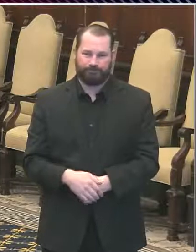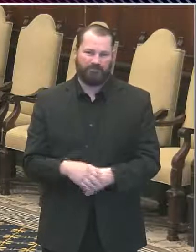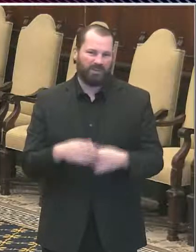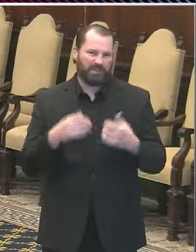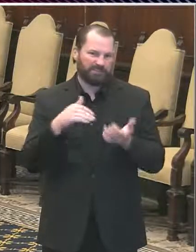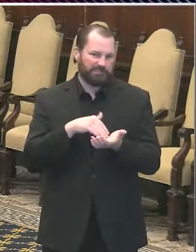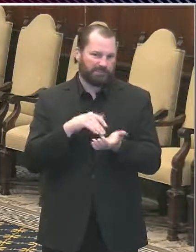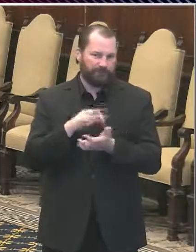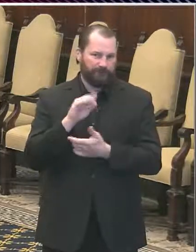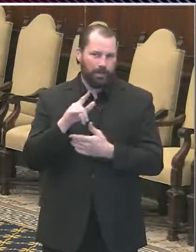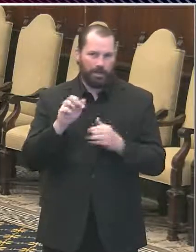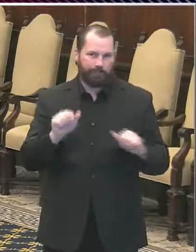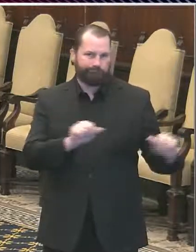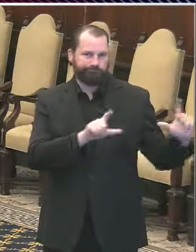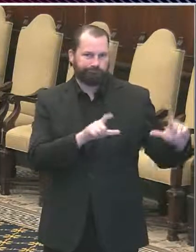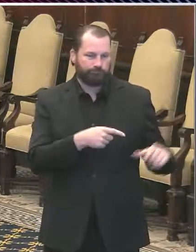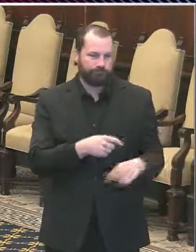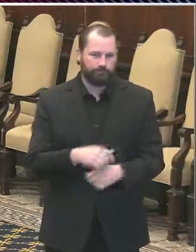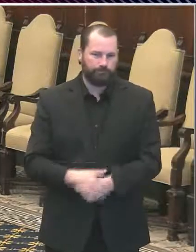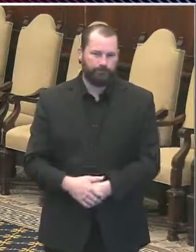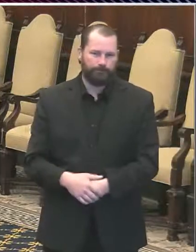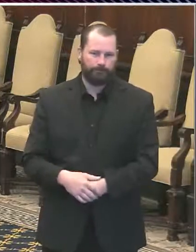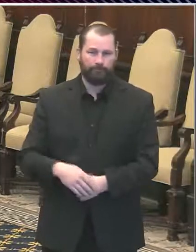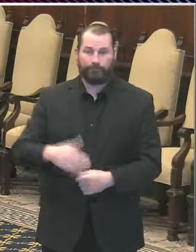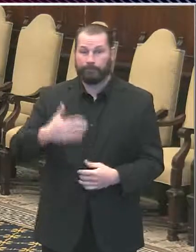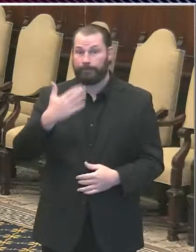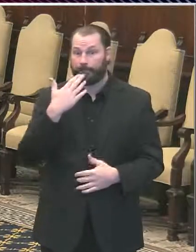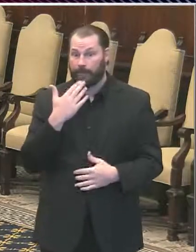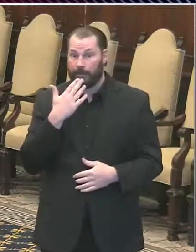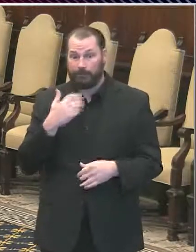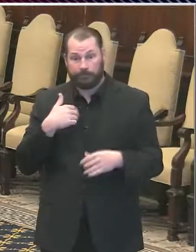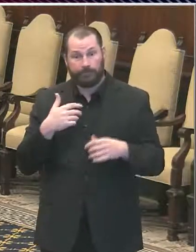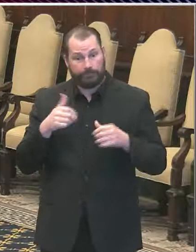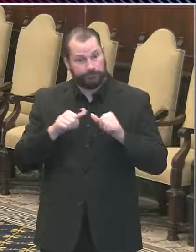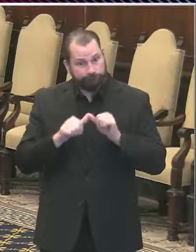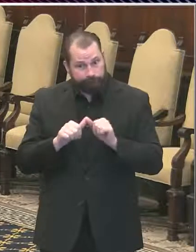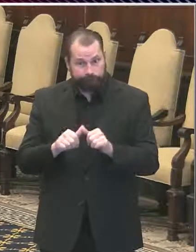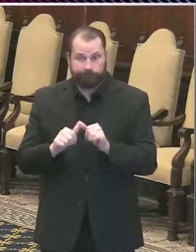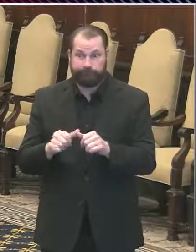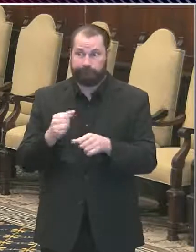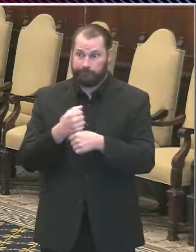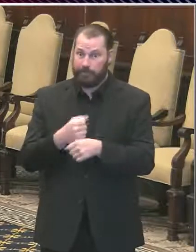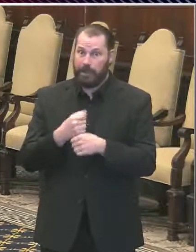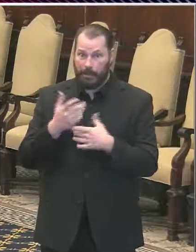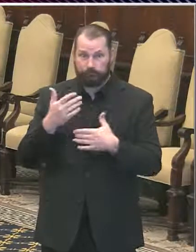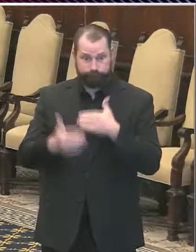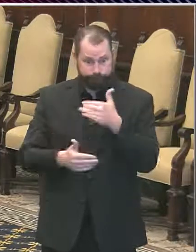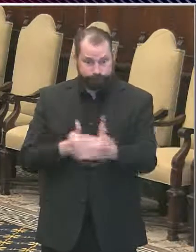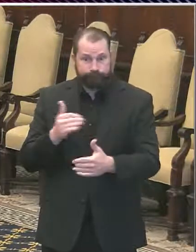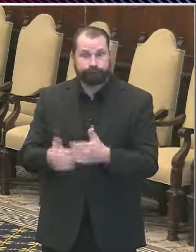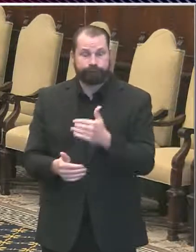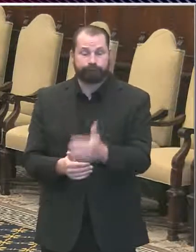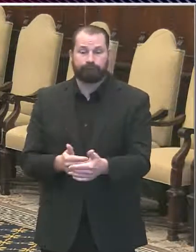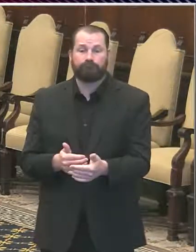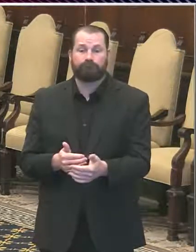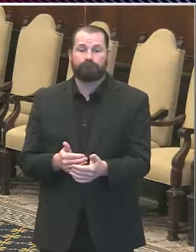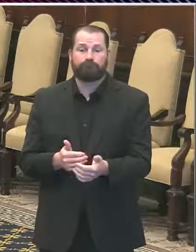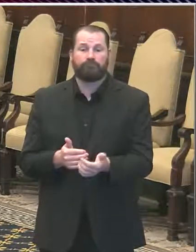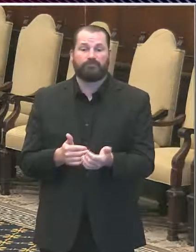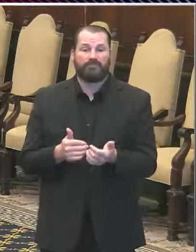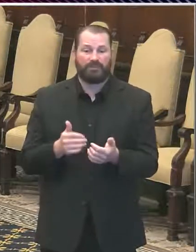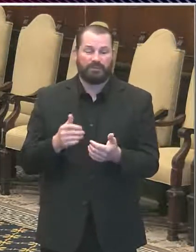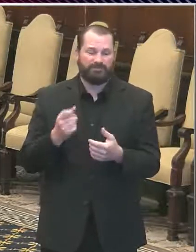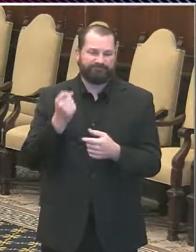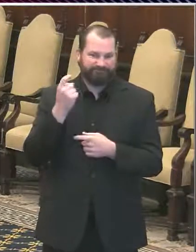Thank you very much, Mayor. We are continuing to make good progress against the coronavirus epidemic. The numbers actually, despite the 20,000 threshold